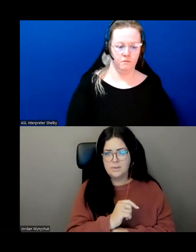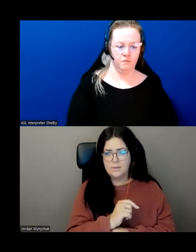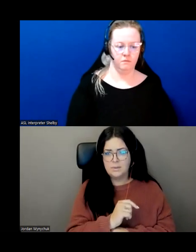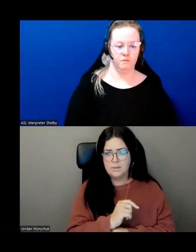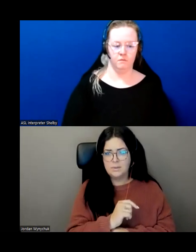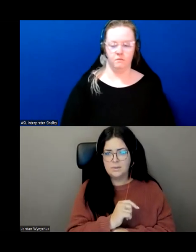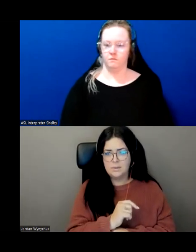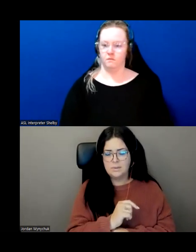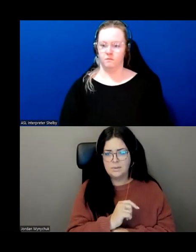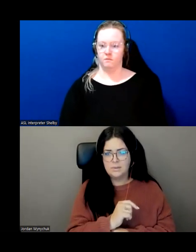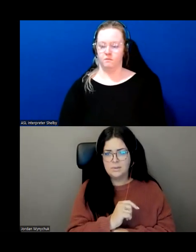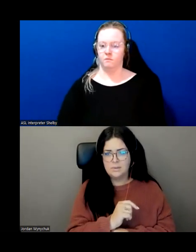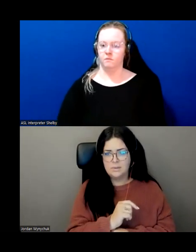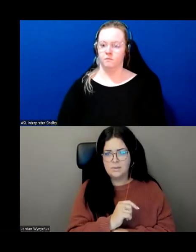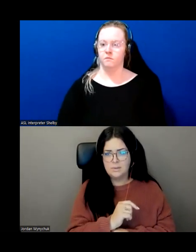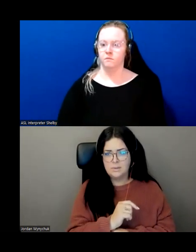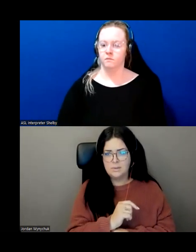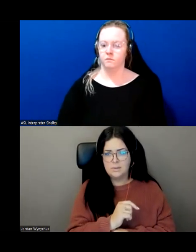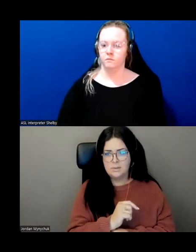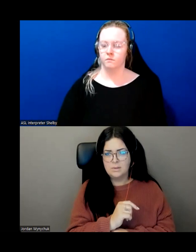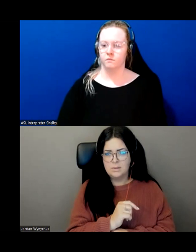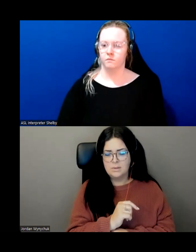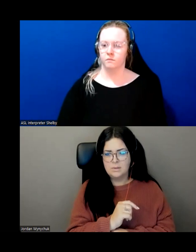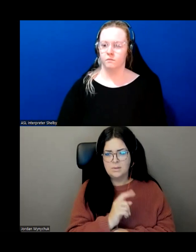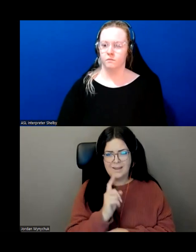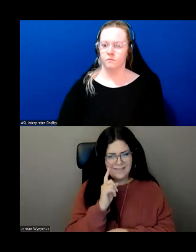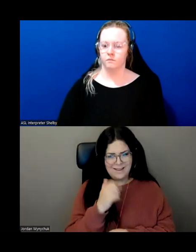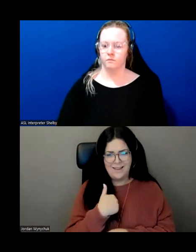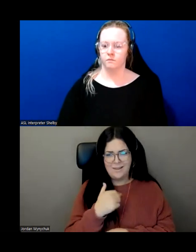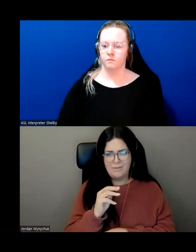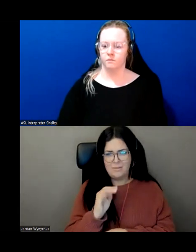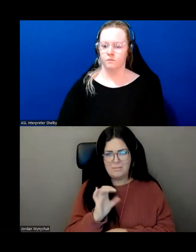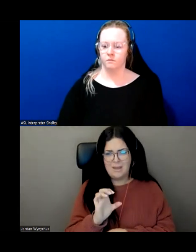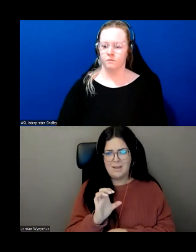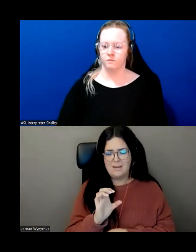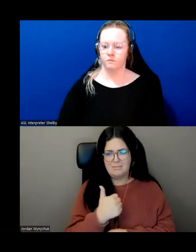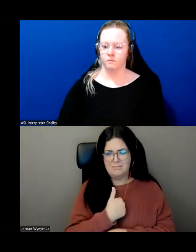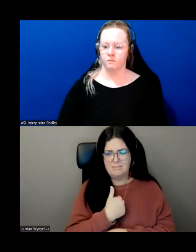increase however it seems like there's a lag on my side okay no problem